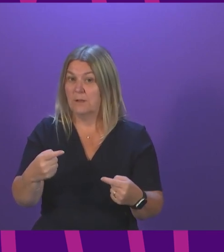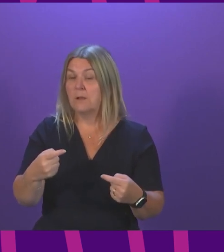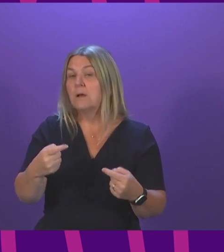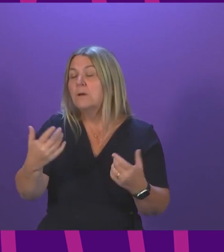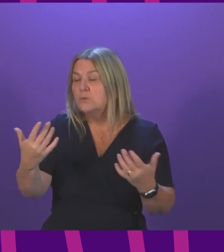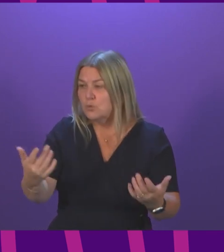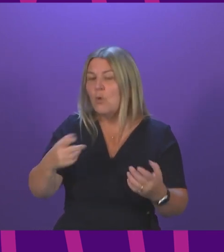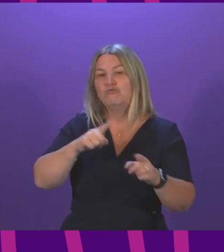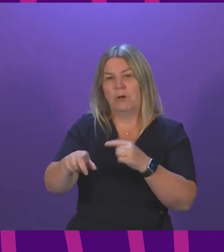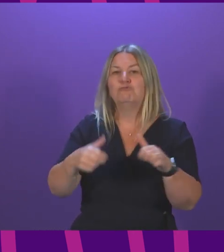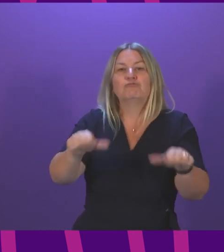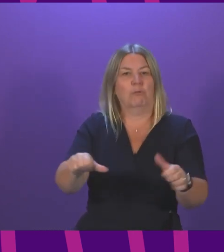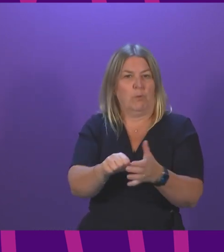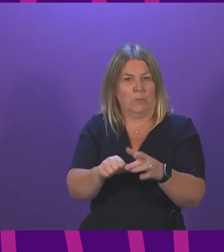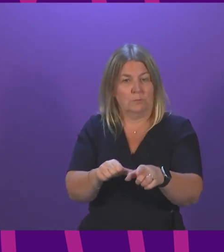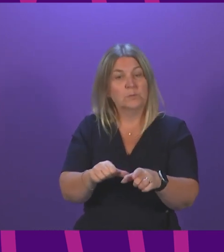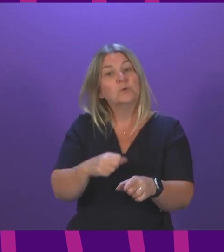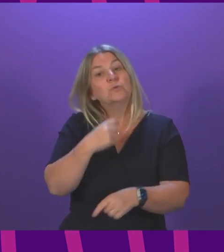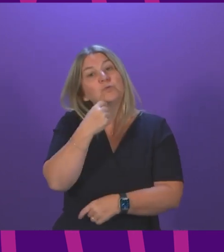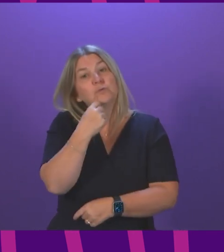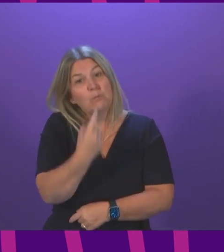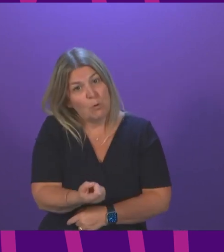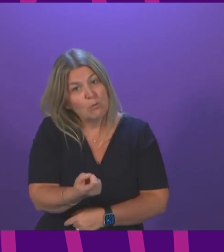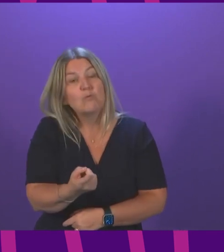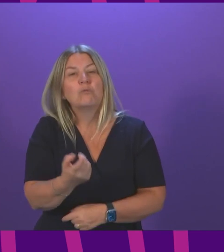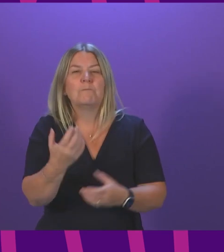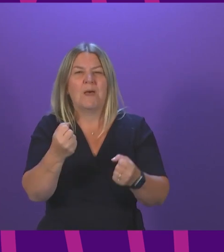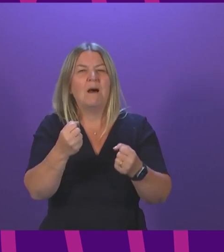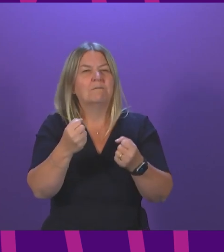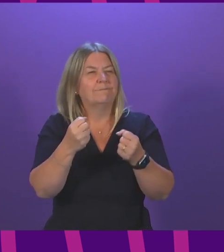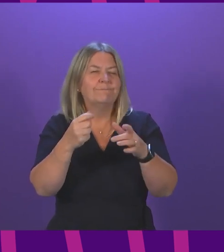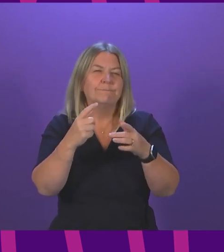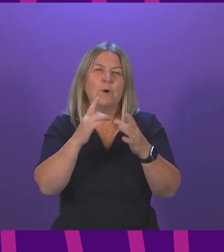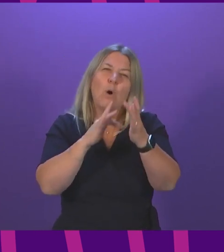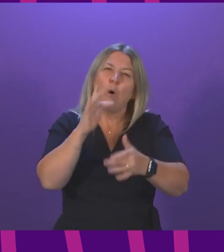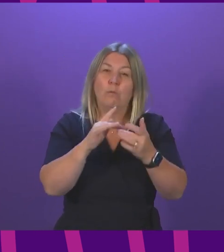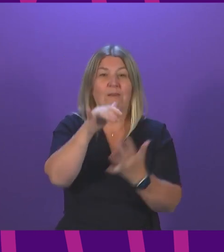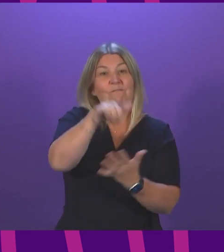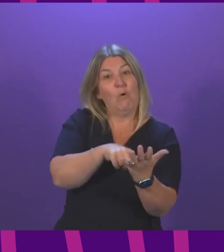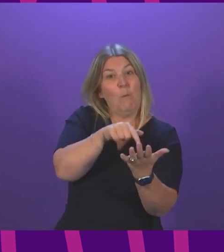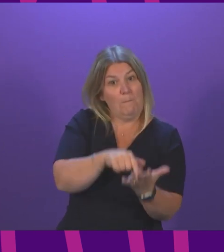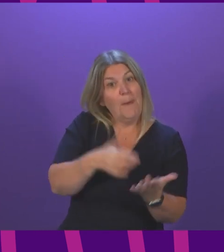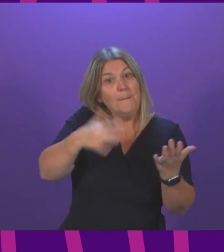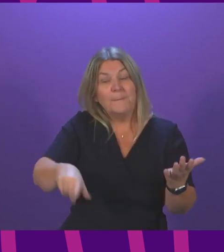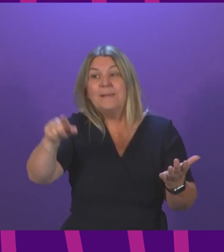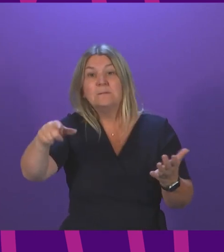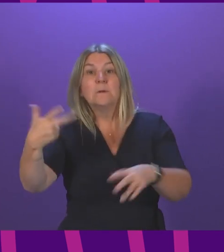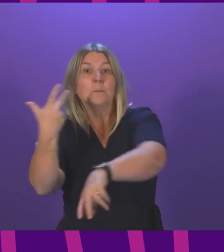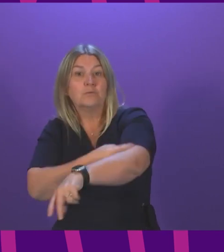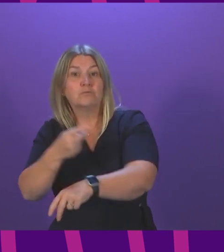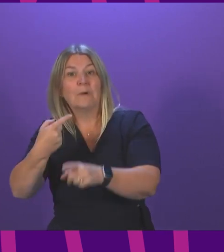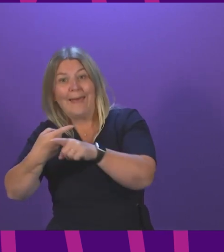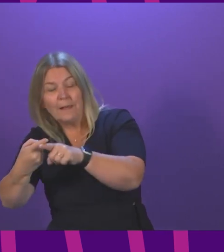What we are doing from tomorrow is launching an online form for people to complete if they have been vaccinated in England, Wales, or Northern Ireland, but live in Scotland.